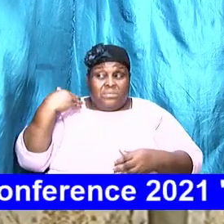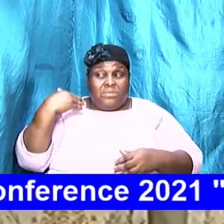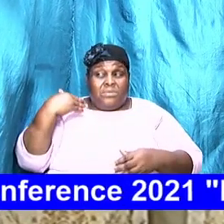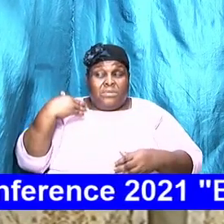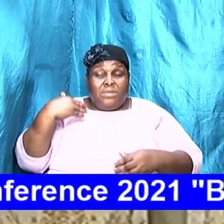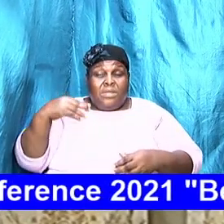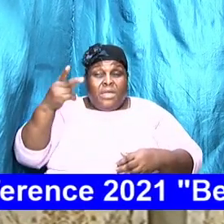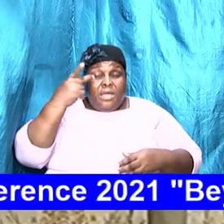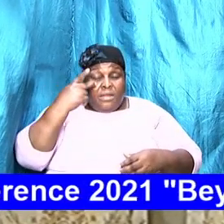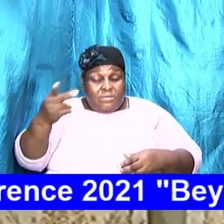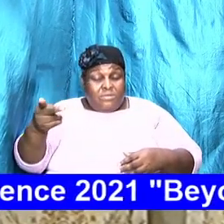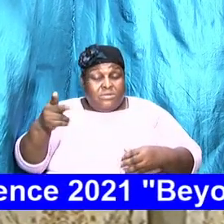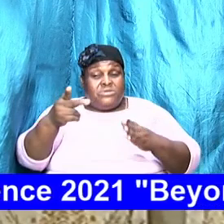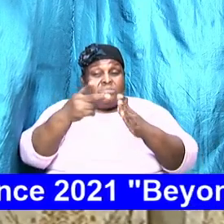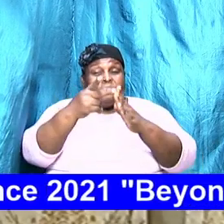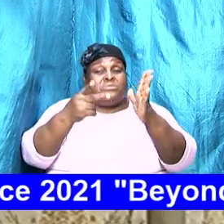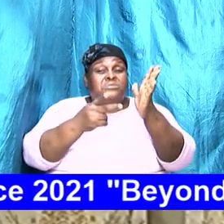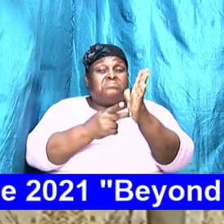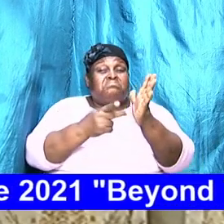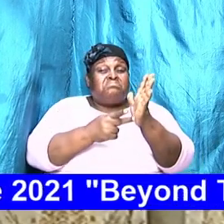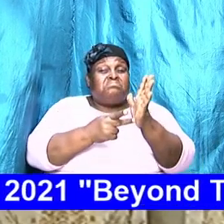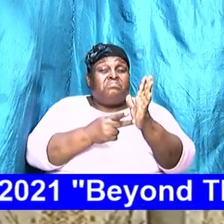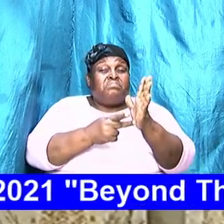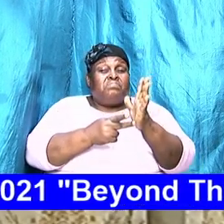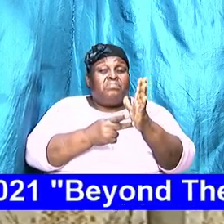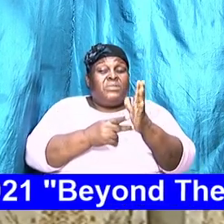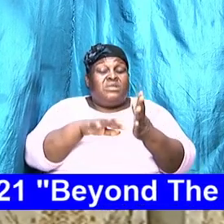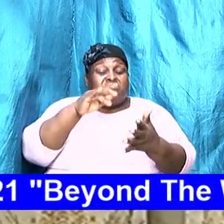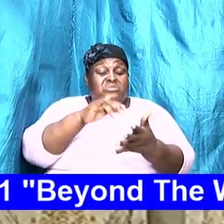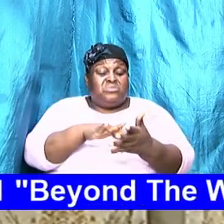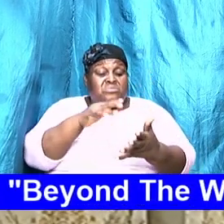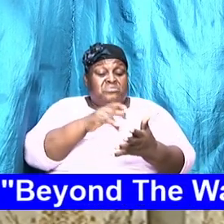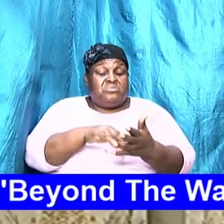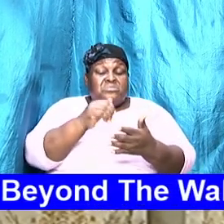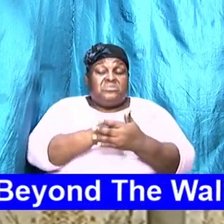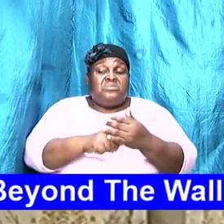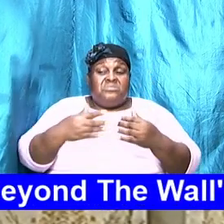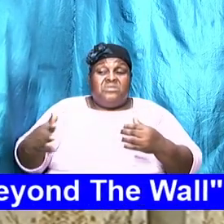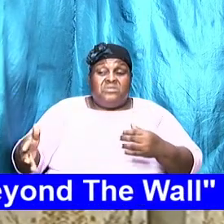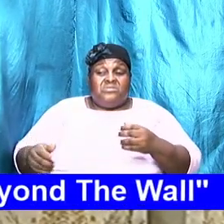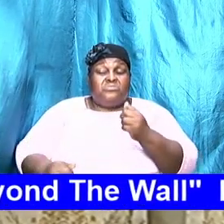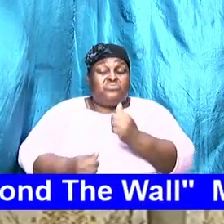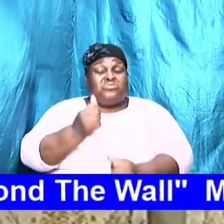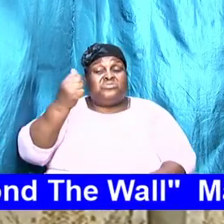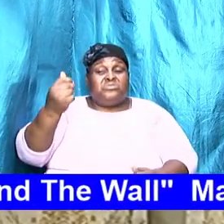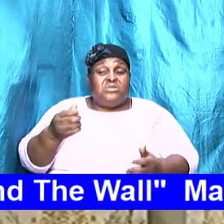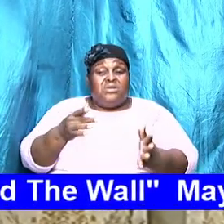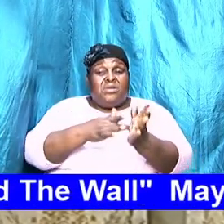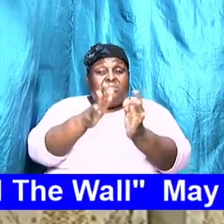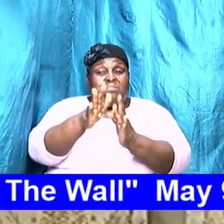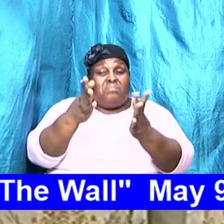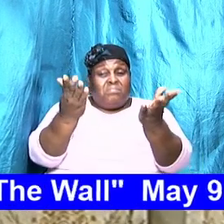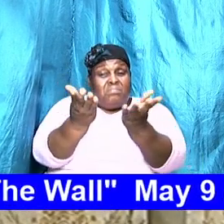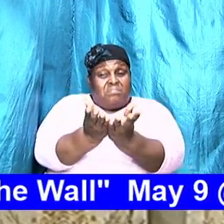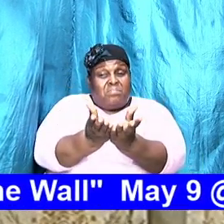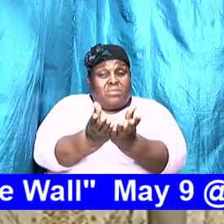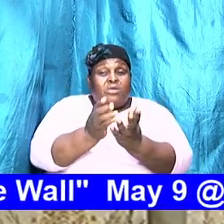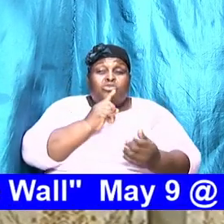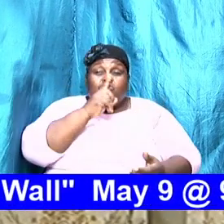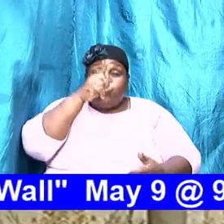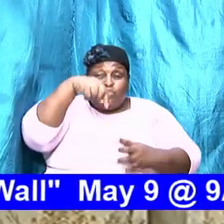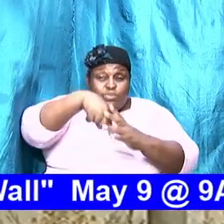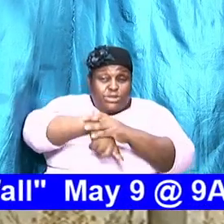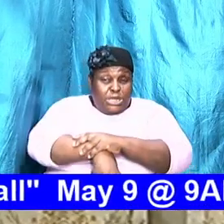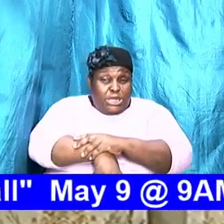outlined some things which are Bible, and are true, and are deep,